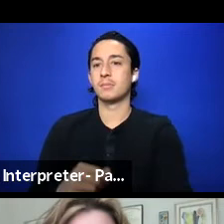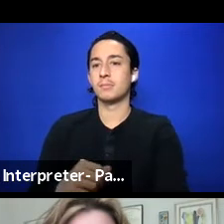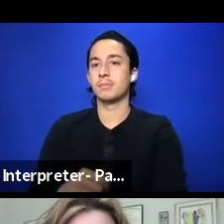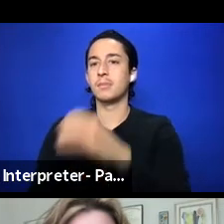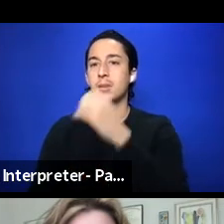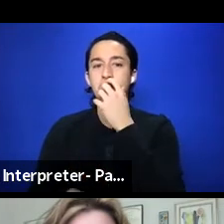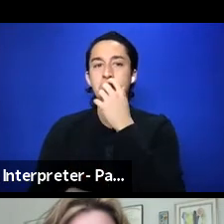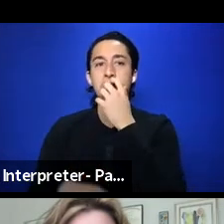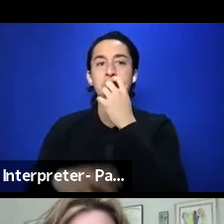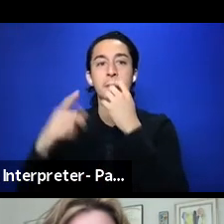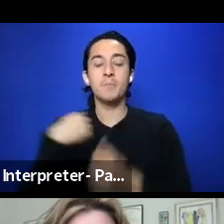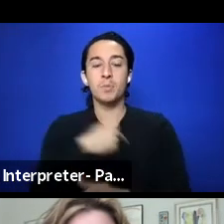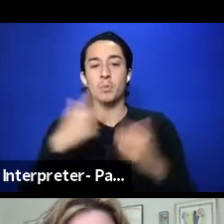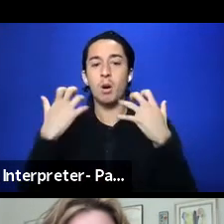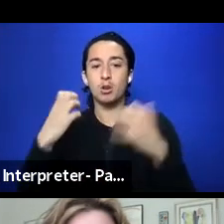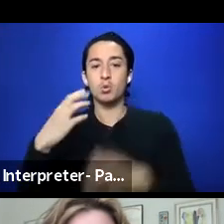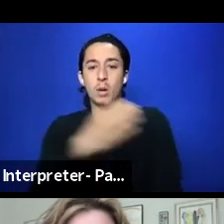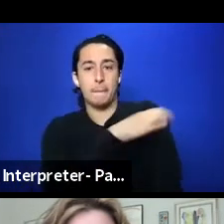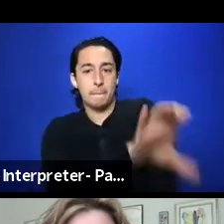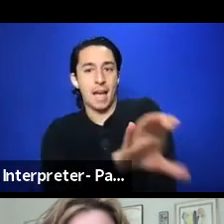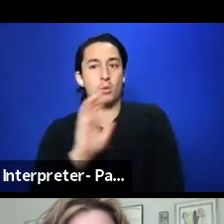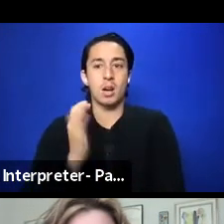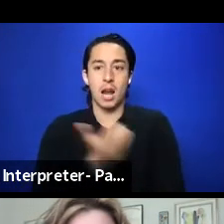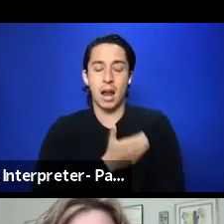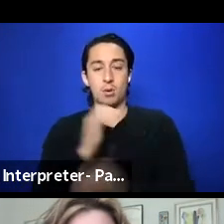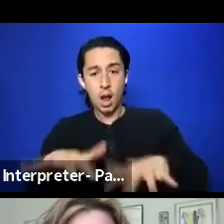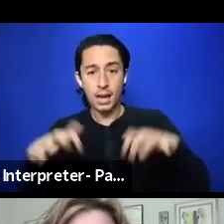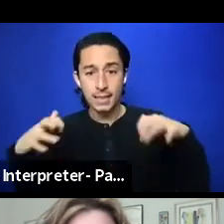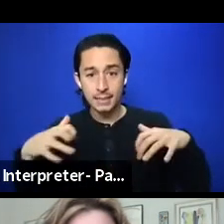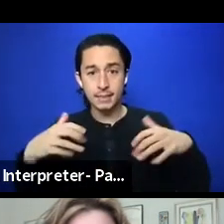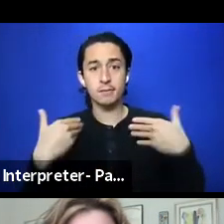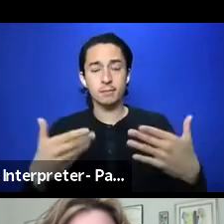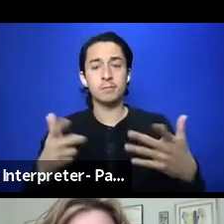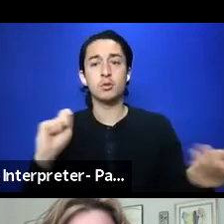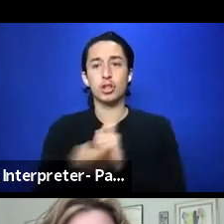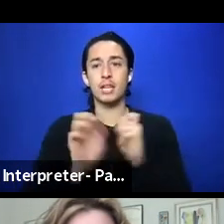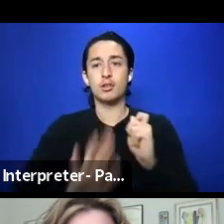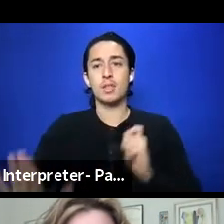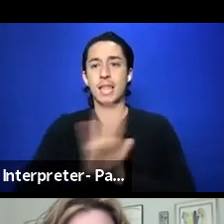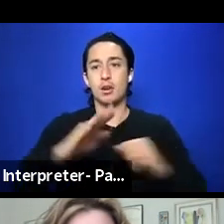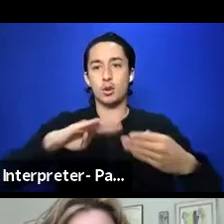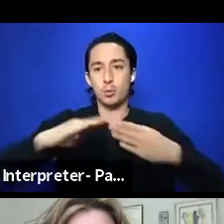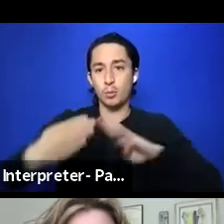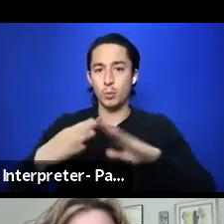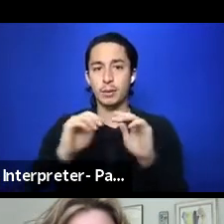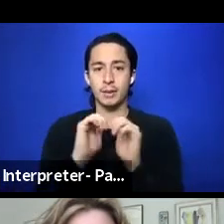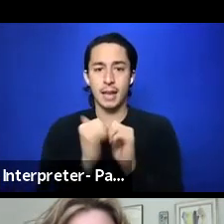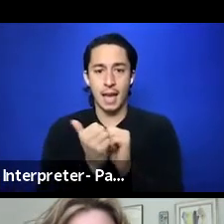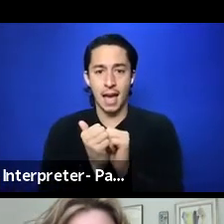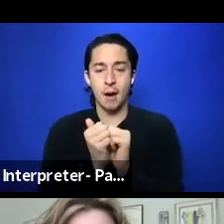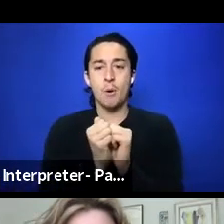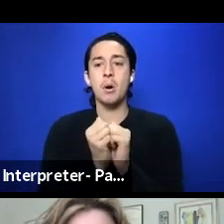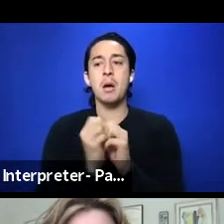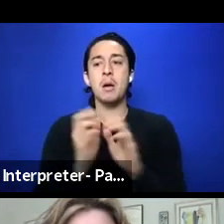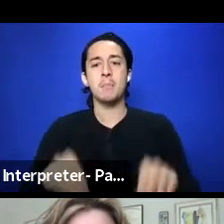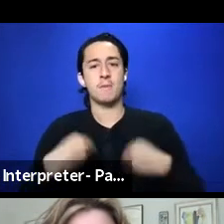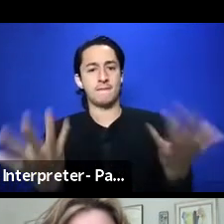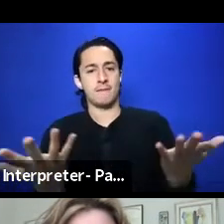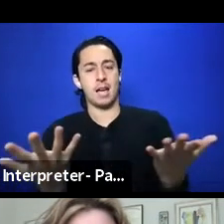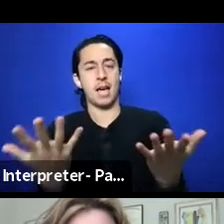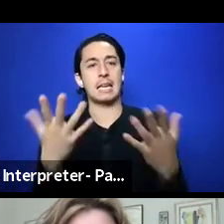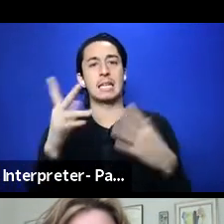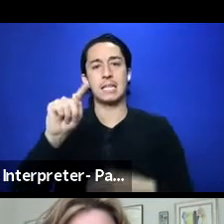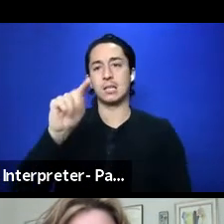patrons to change their communities by equipping them with the